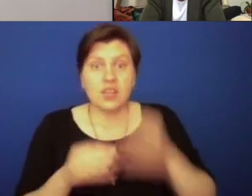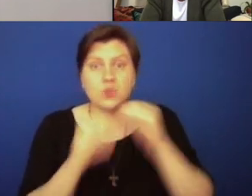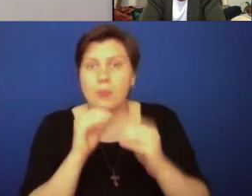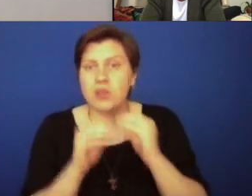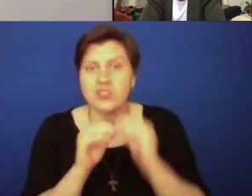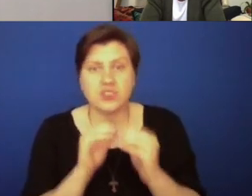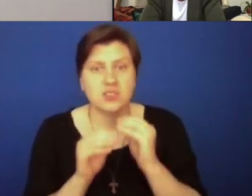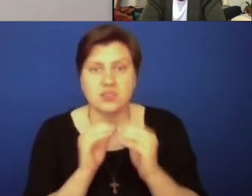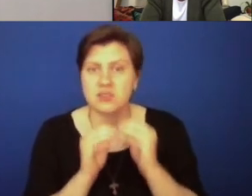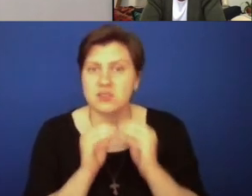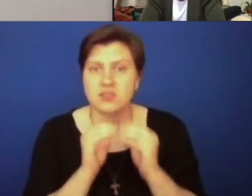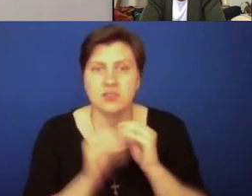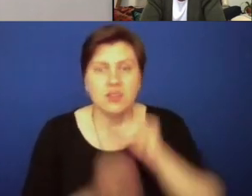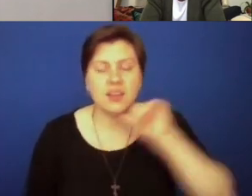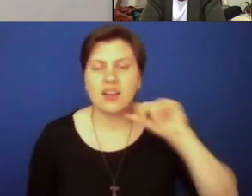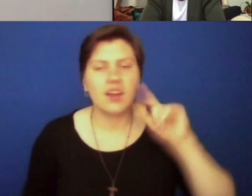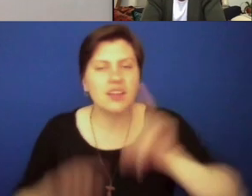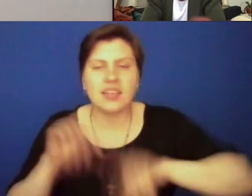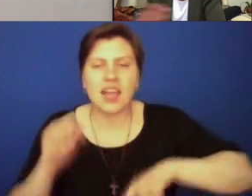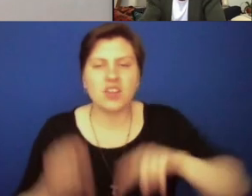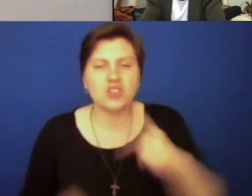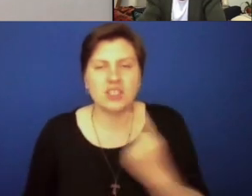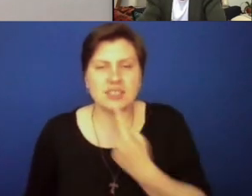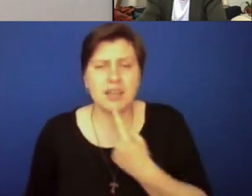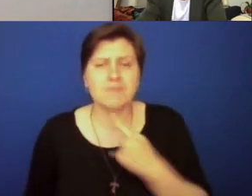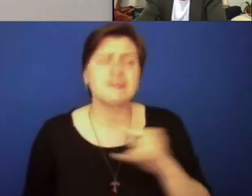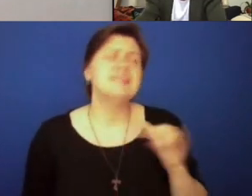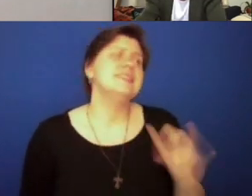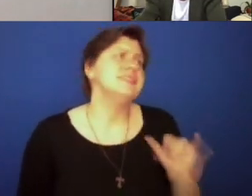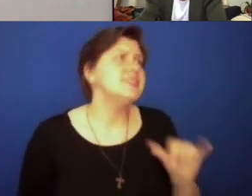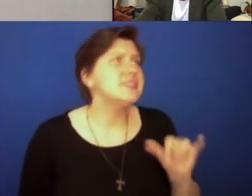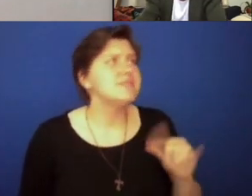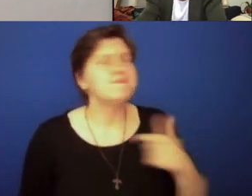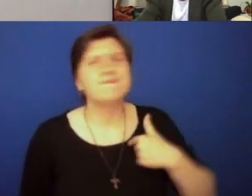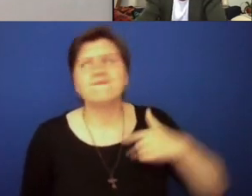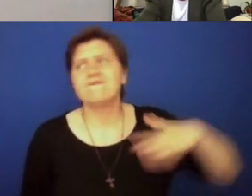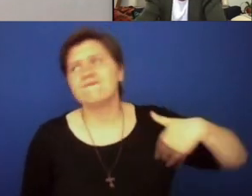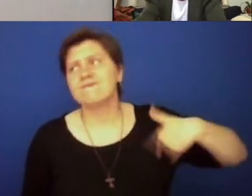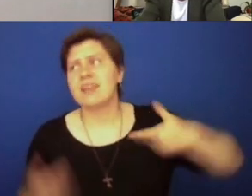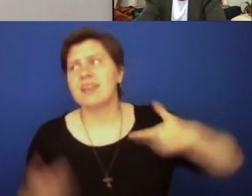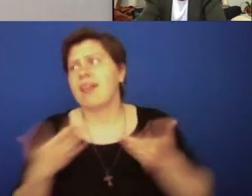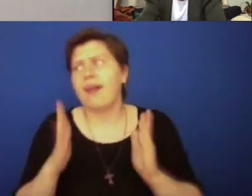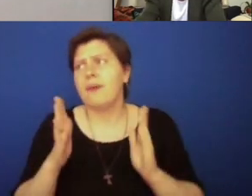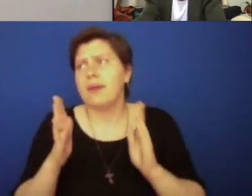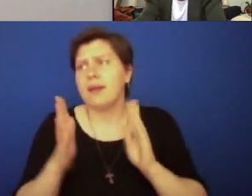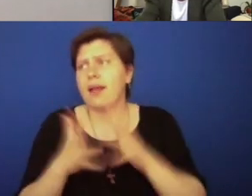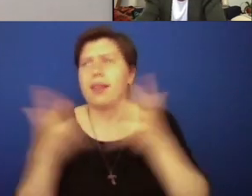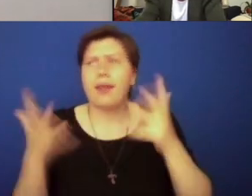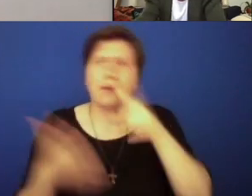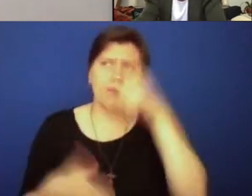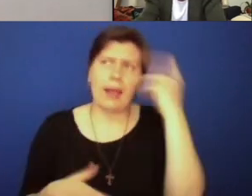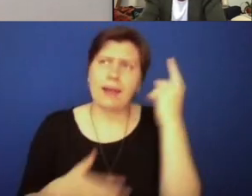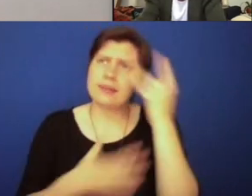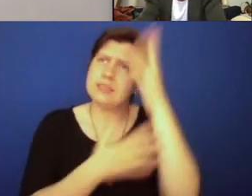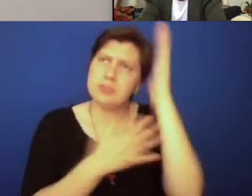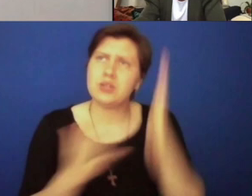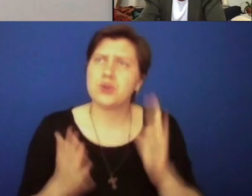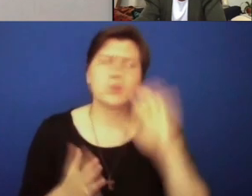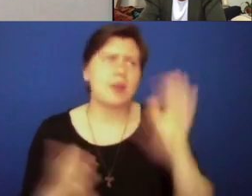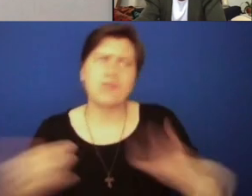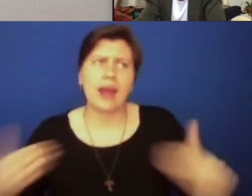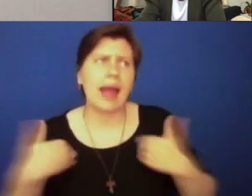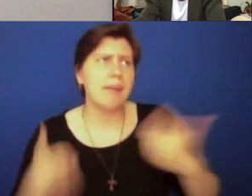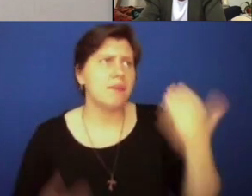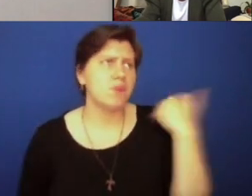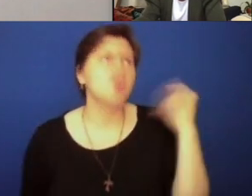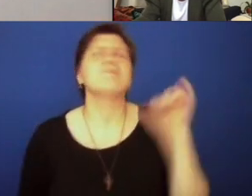do reparations. So it's not enough for you to say, oh, we haven't really been allowing a lot of black speakers or we've never